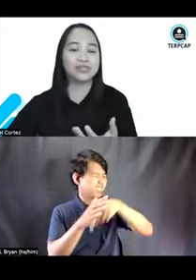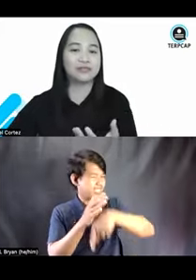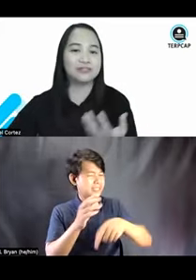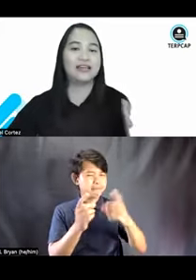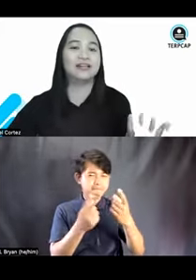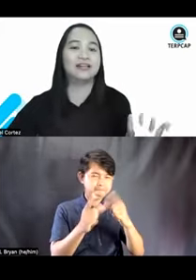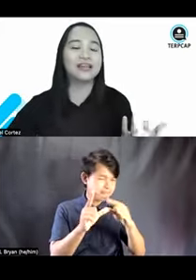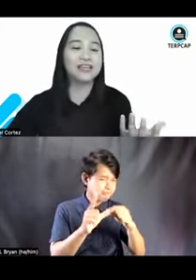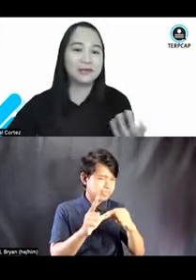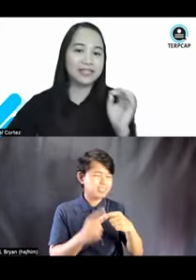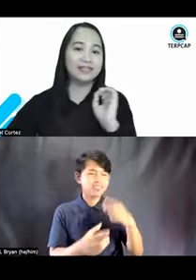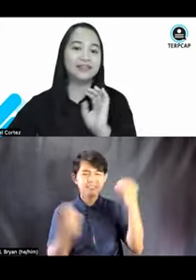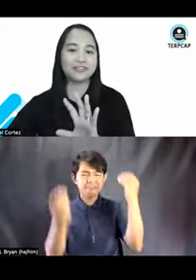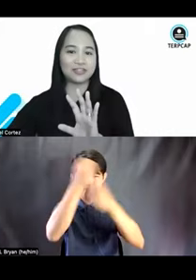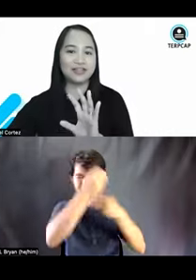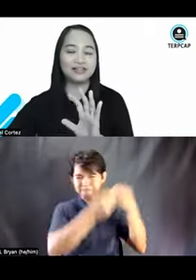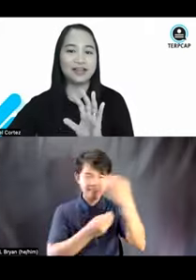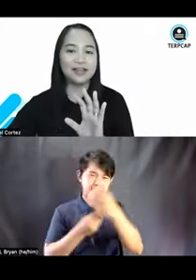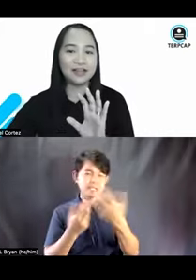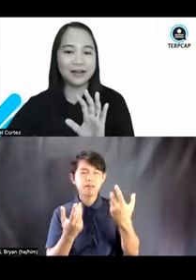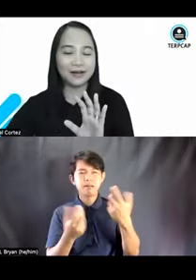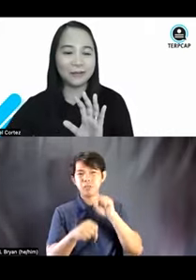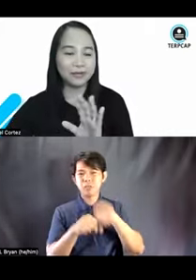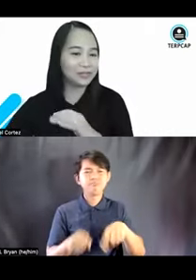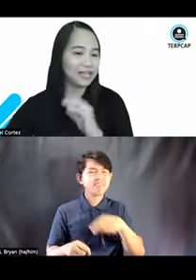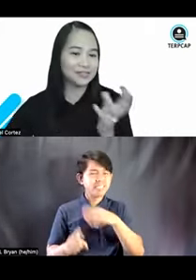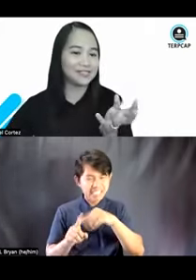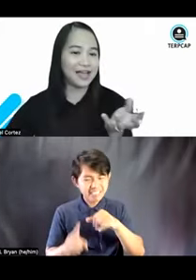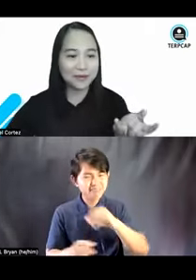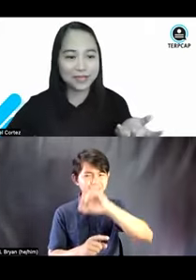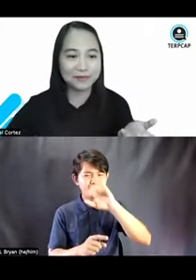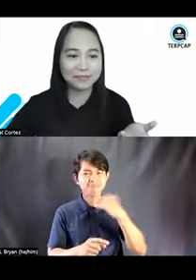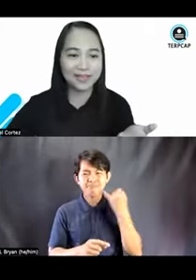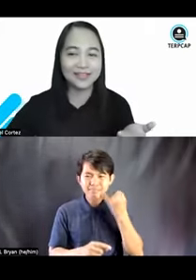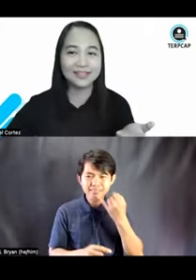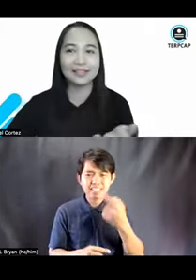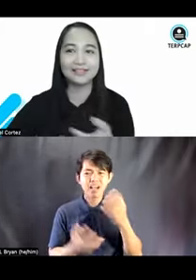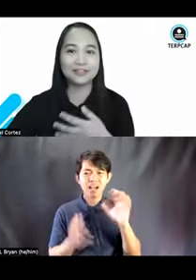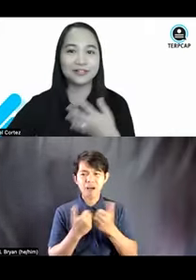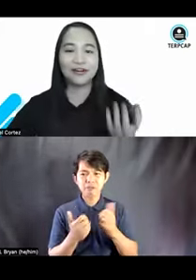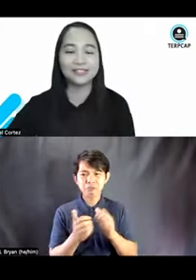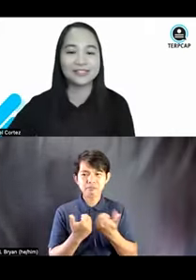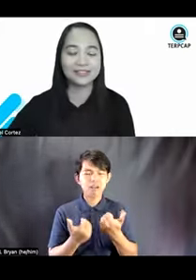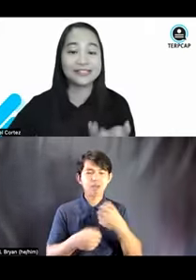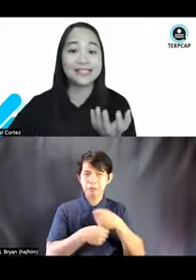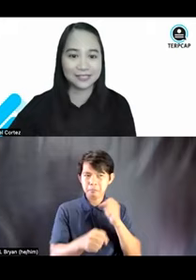confusing. Jael, you know, in a nutshell, we would like to see how can we make digital content accessible.